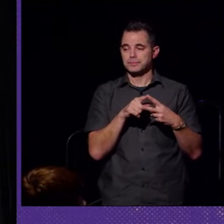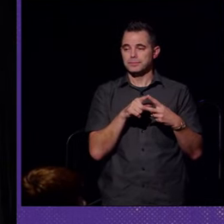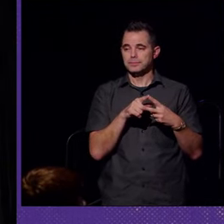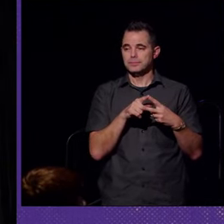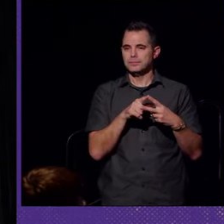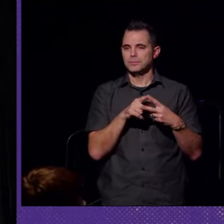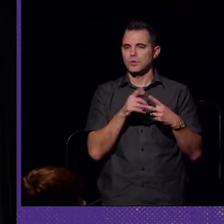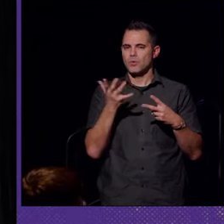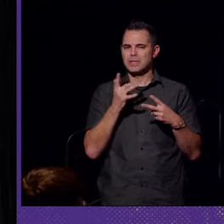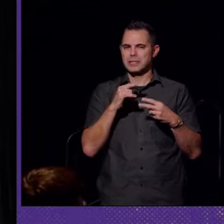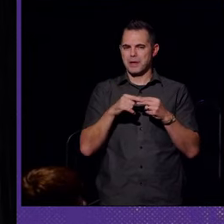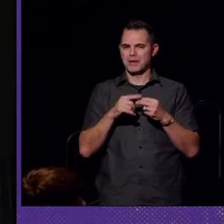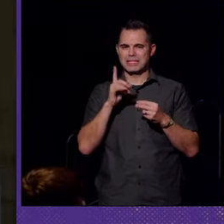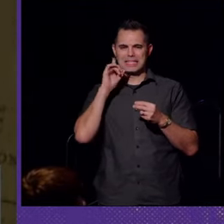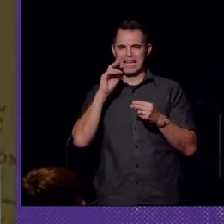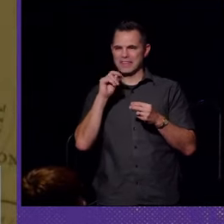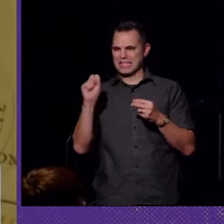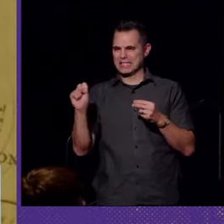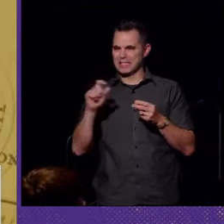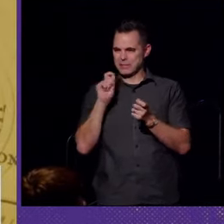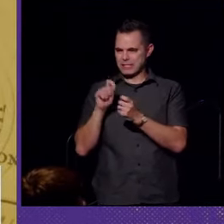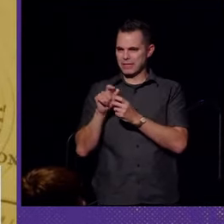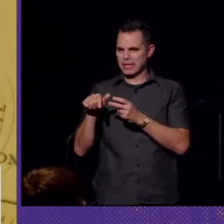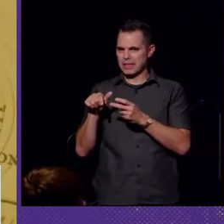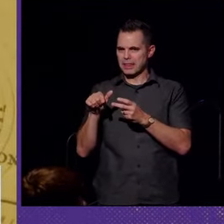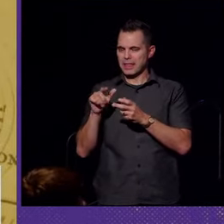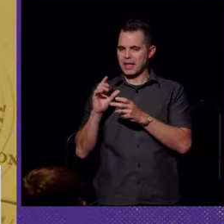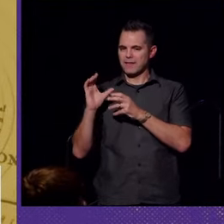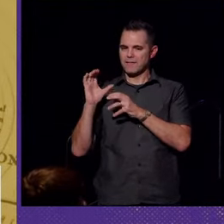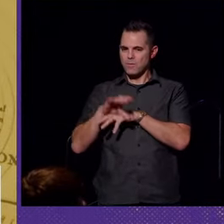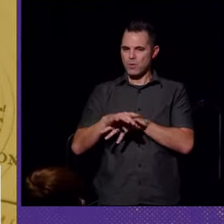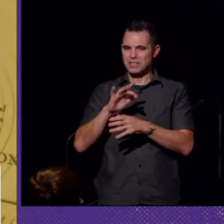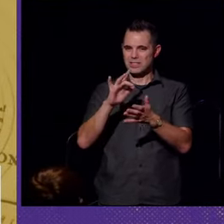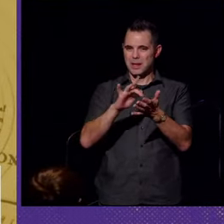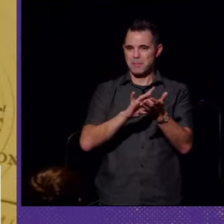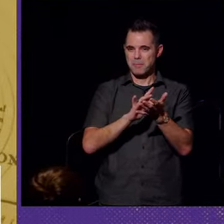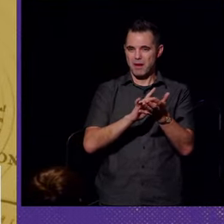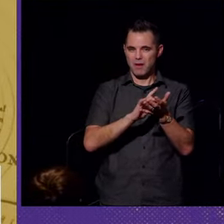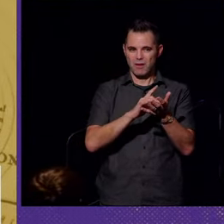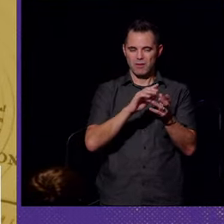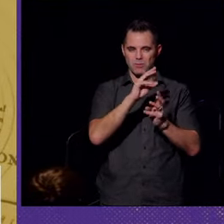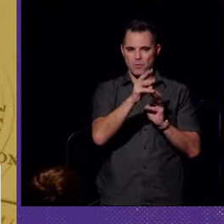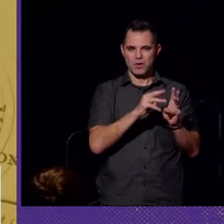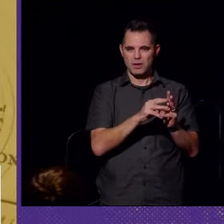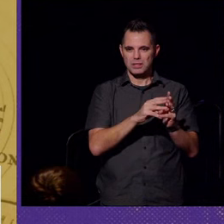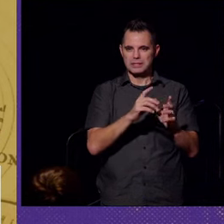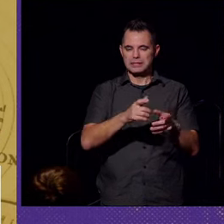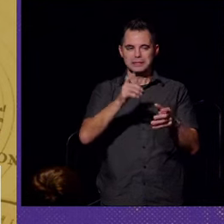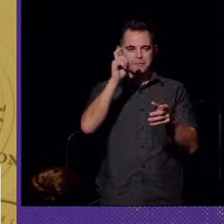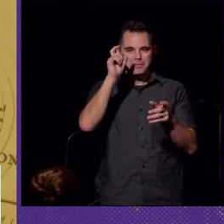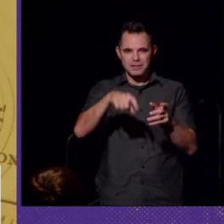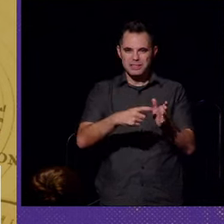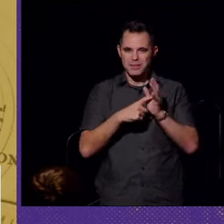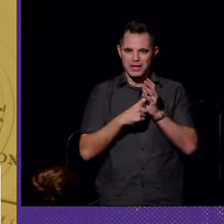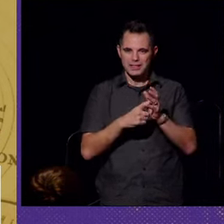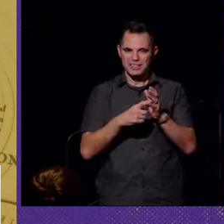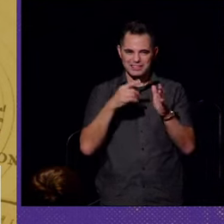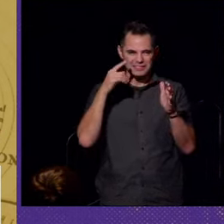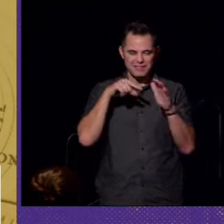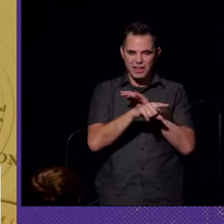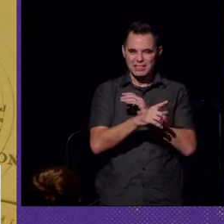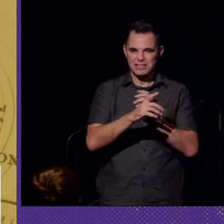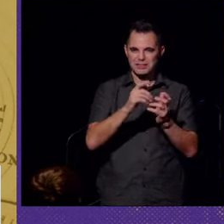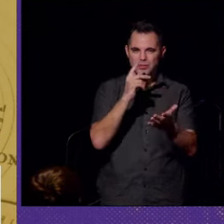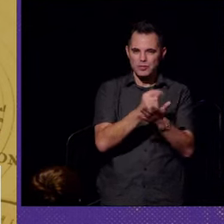what is it about deafness specifically that forces medical practice juniors to insist on invasive treatment